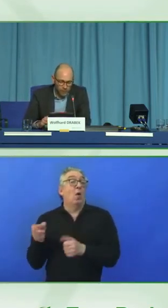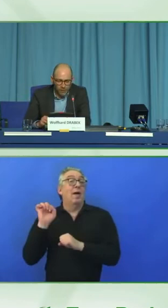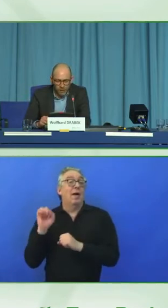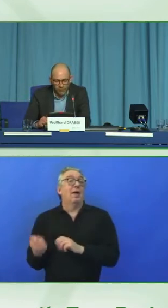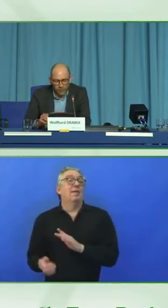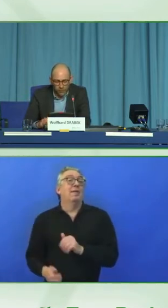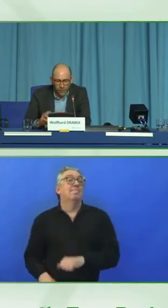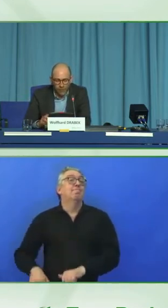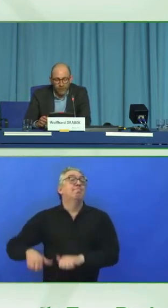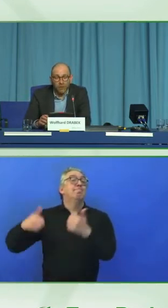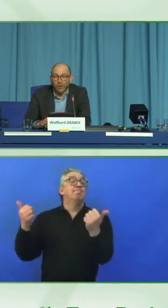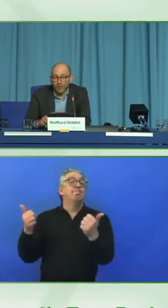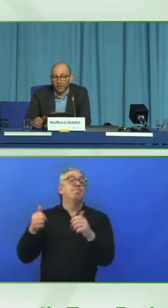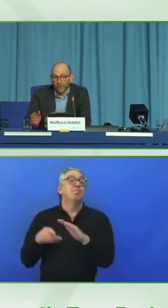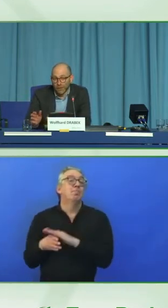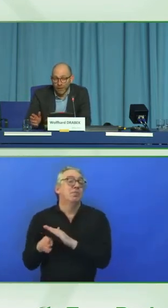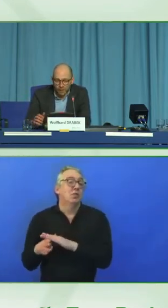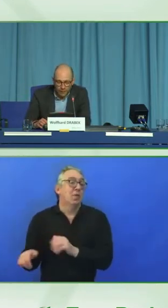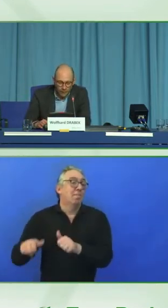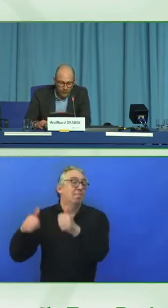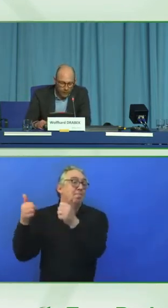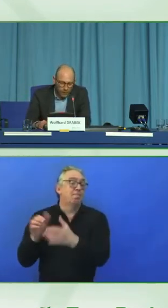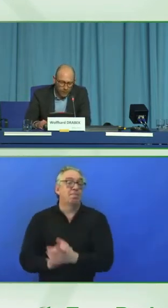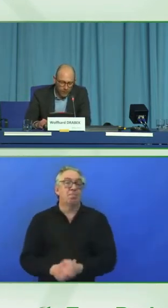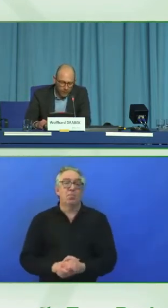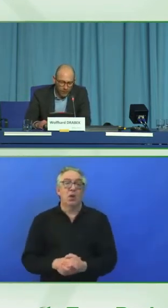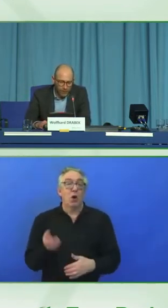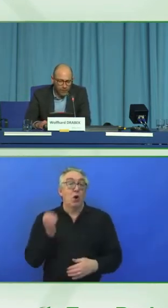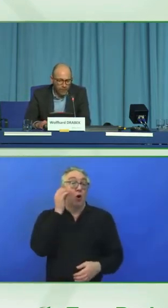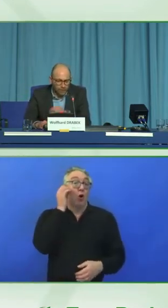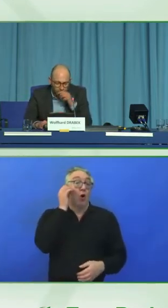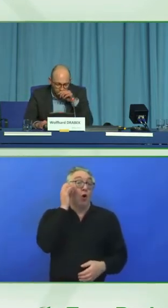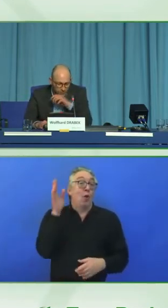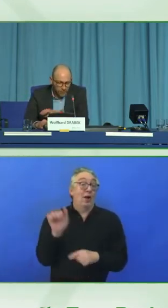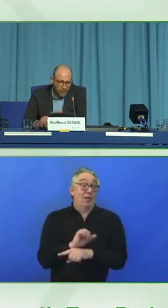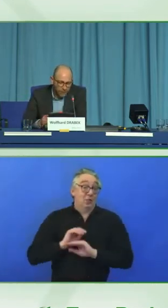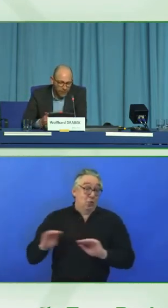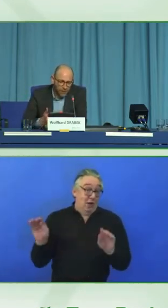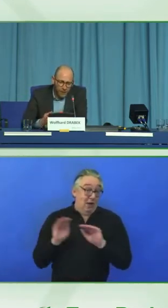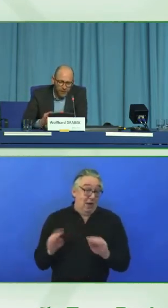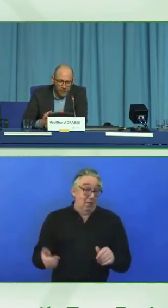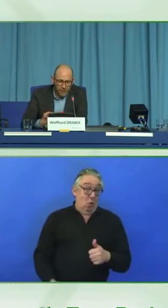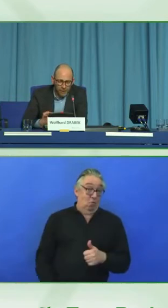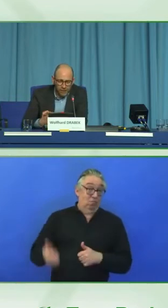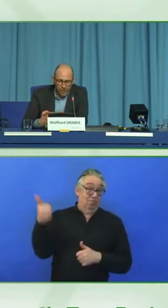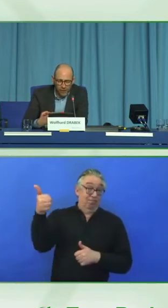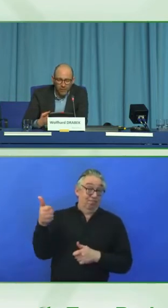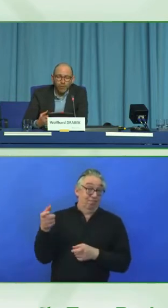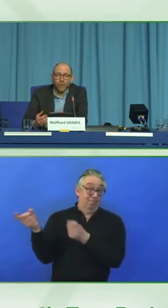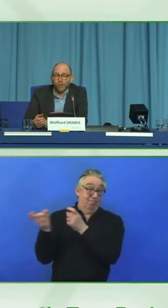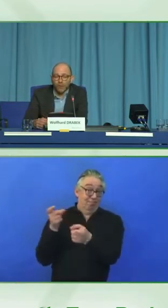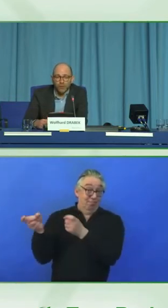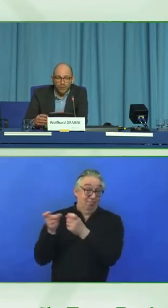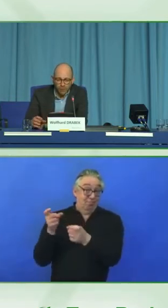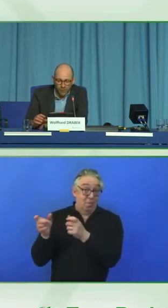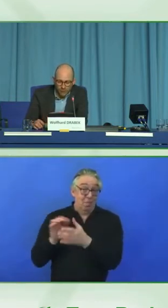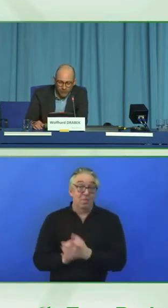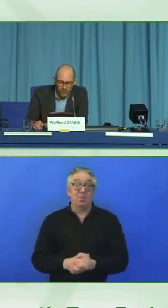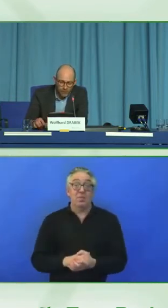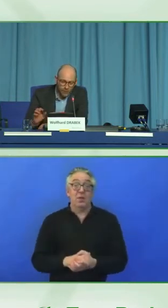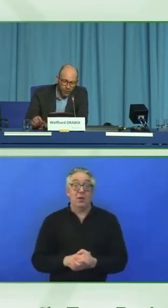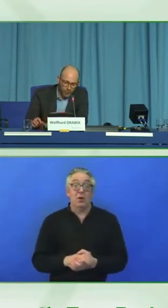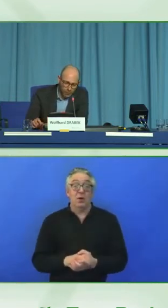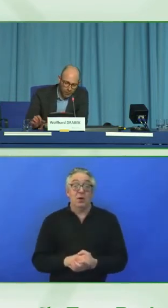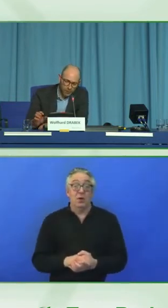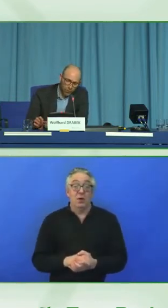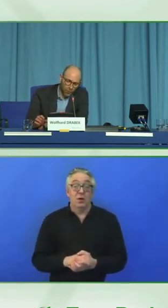There's also a need for awareness trainings for executives and consulting sessions are a preparation for the